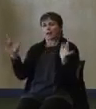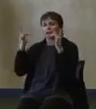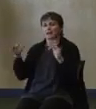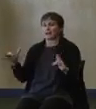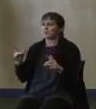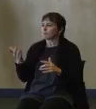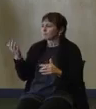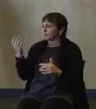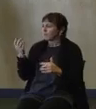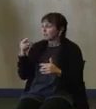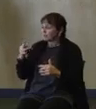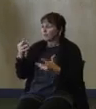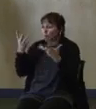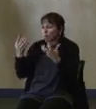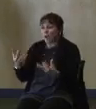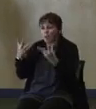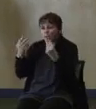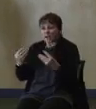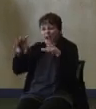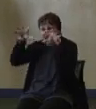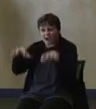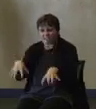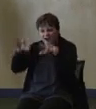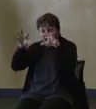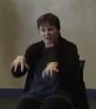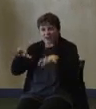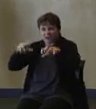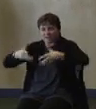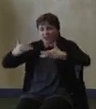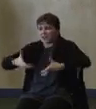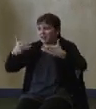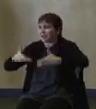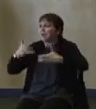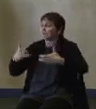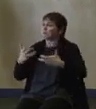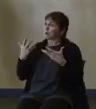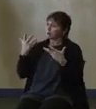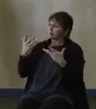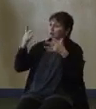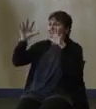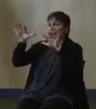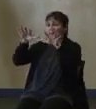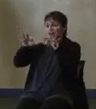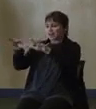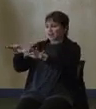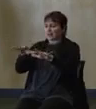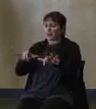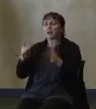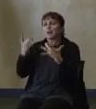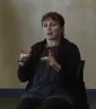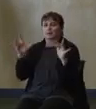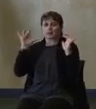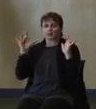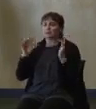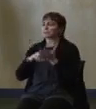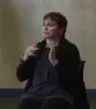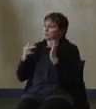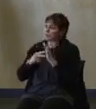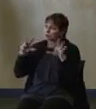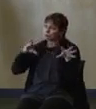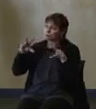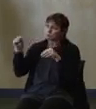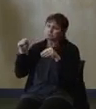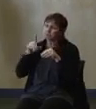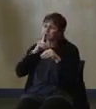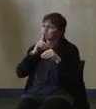wet snow. So not being a wet snow also contributed to fewer outages,